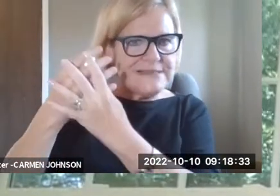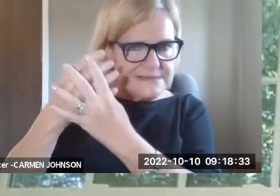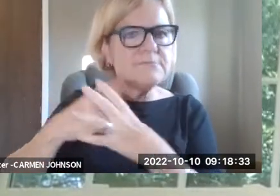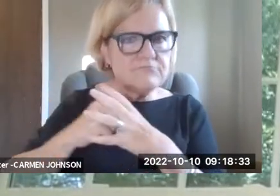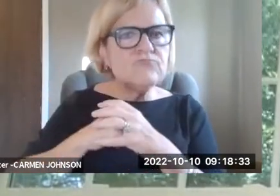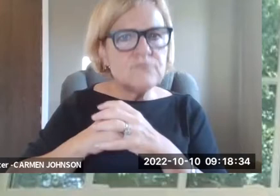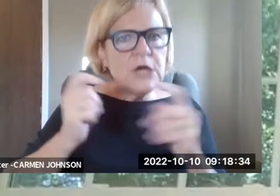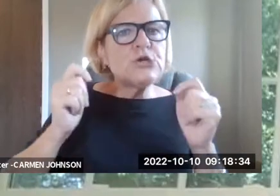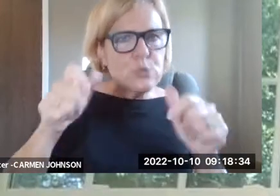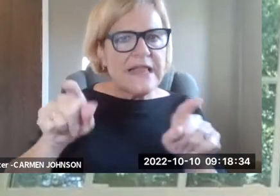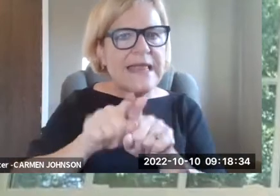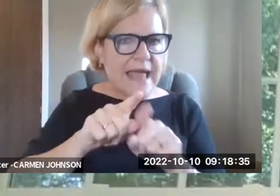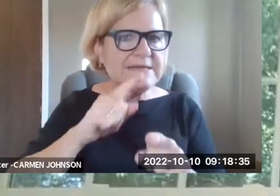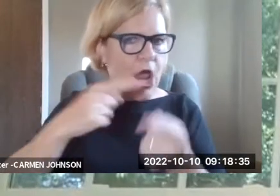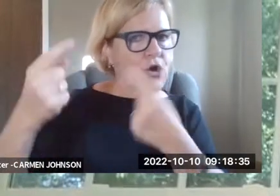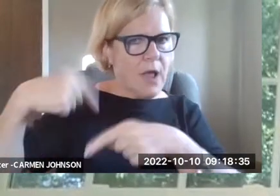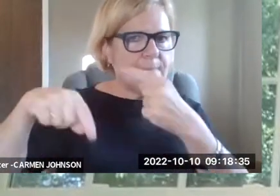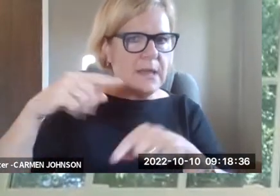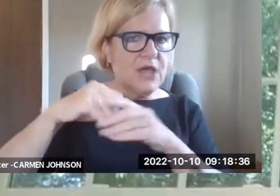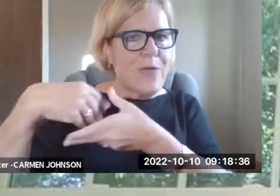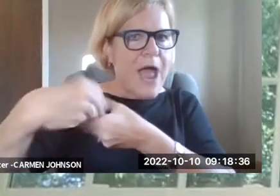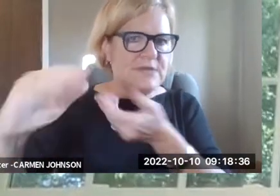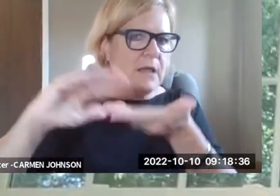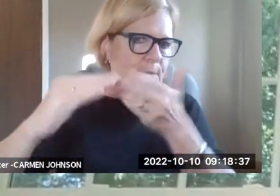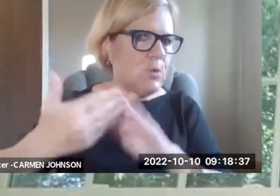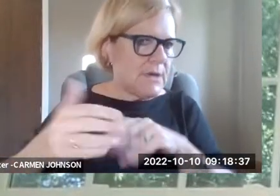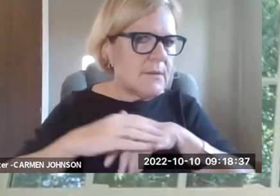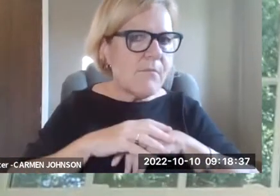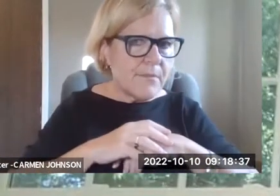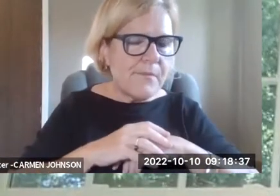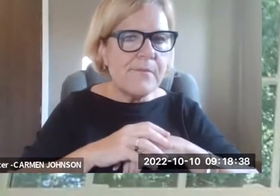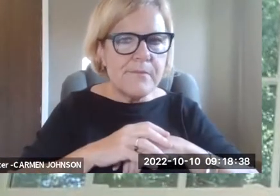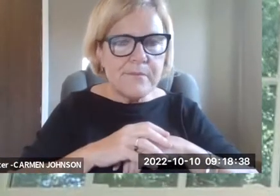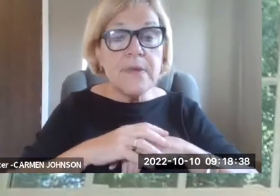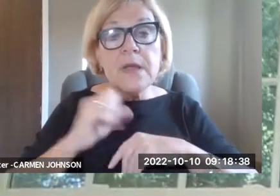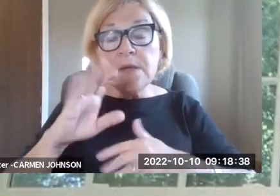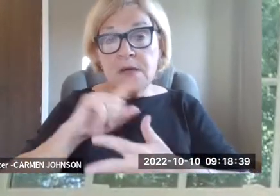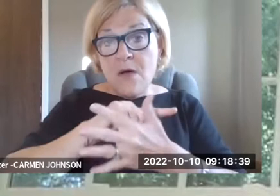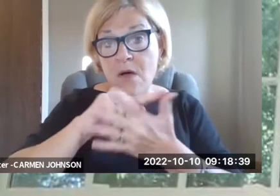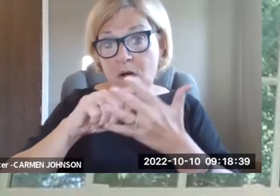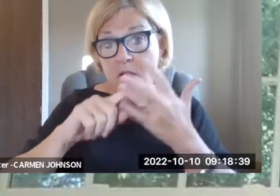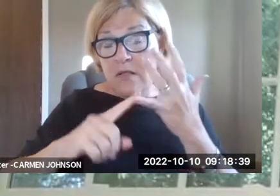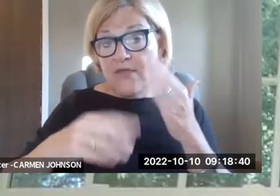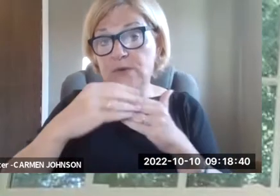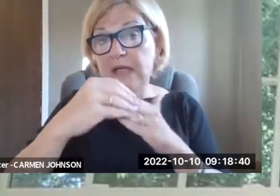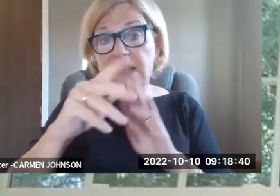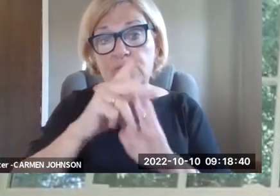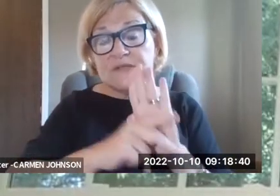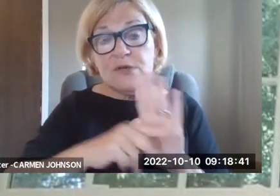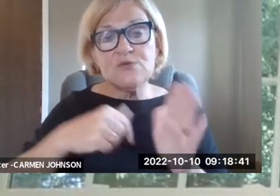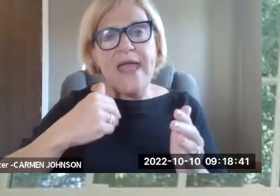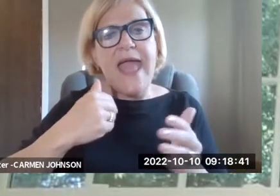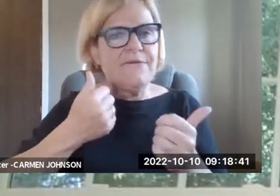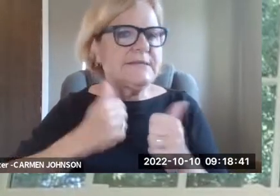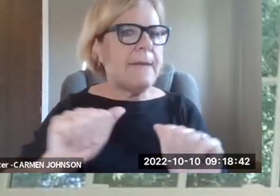that, um, that those new tools and technologies come into jails and prisons, uh, as quickly as they are coming into the